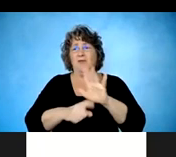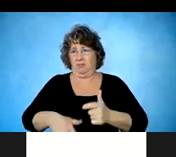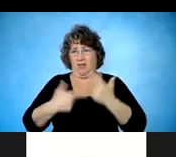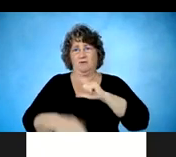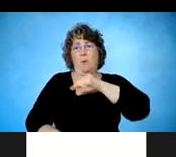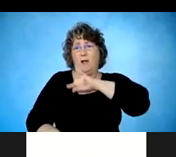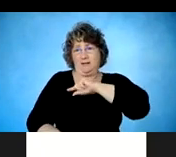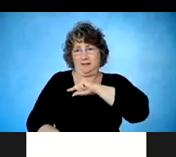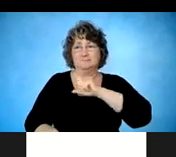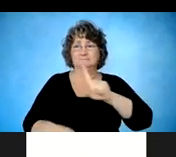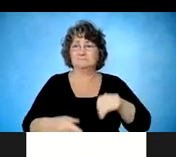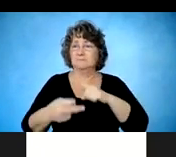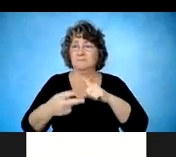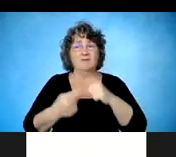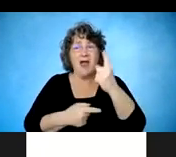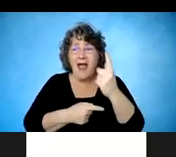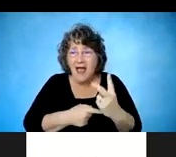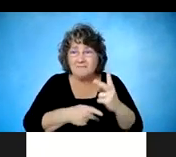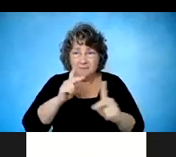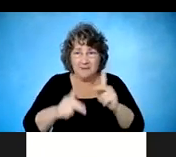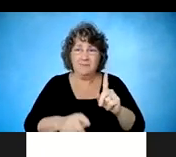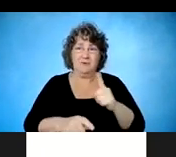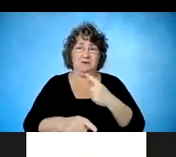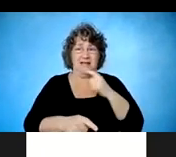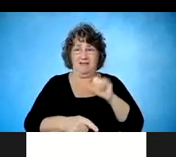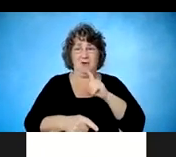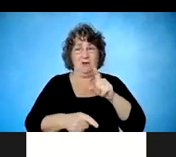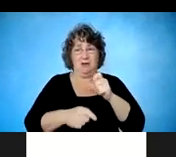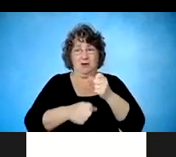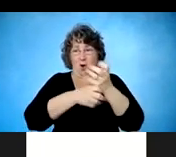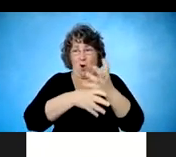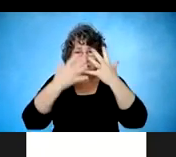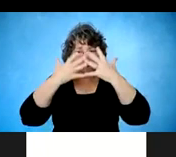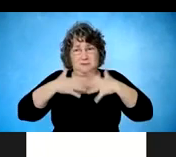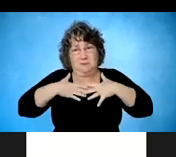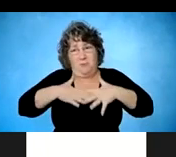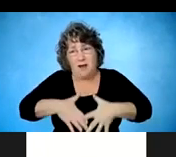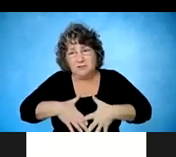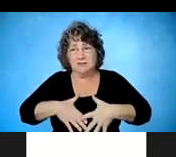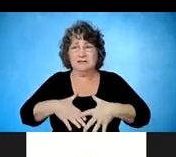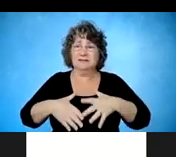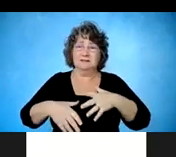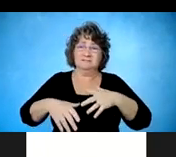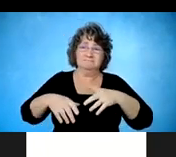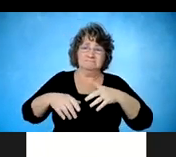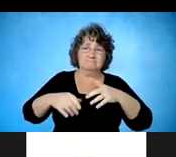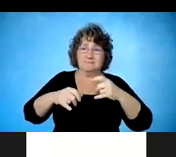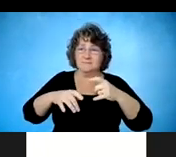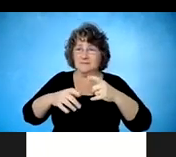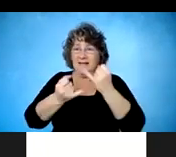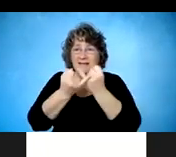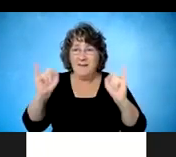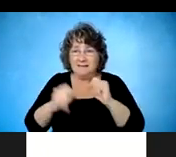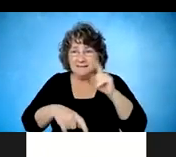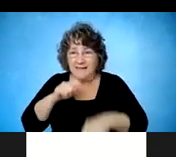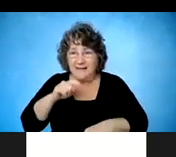depression, of their lacking independence. And I will tell you that spasticity and chronic pain go hand in hand.